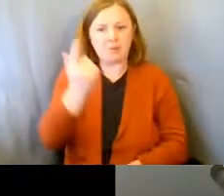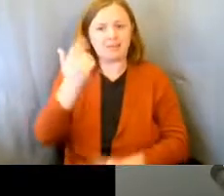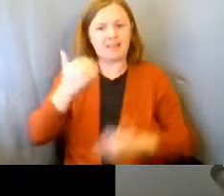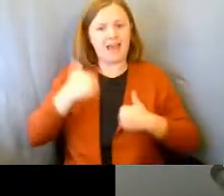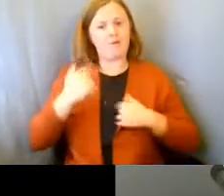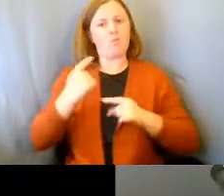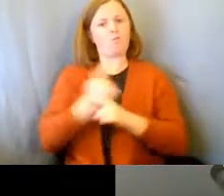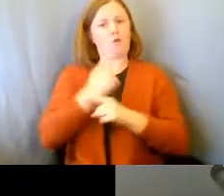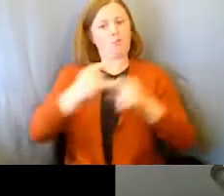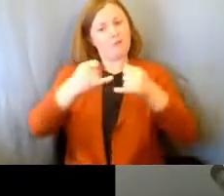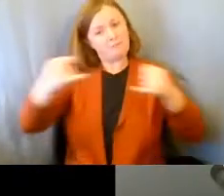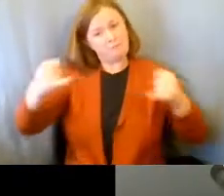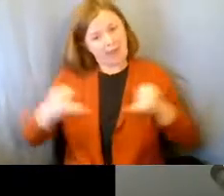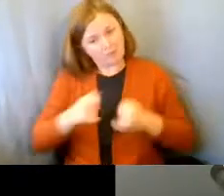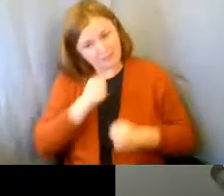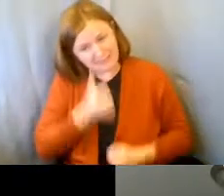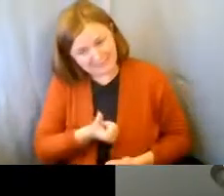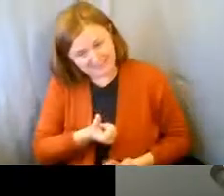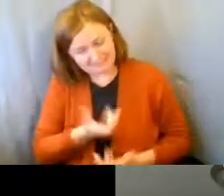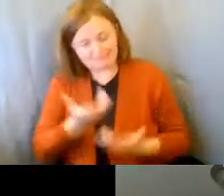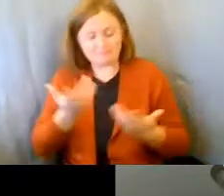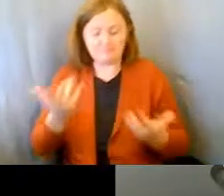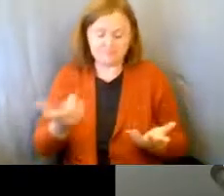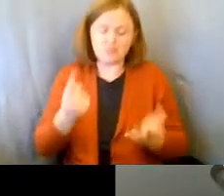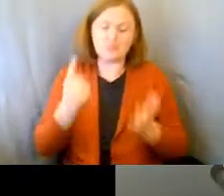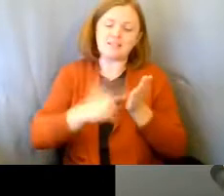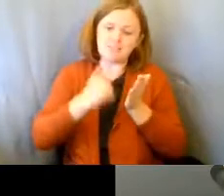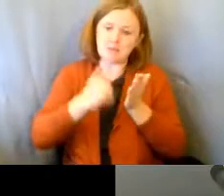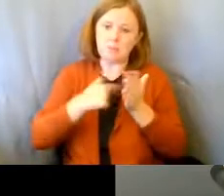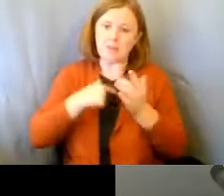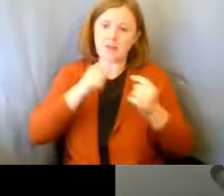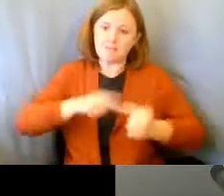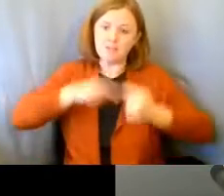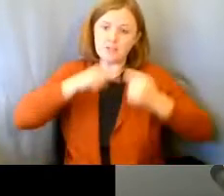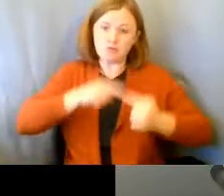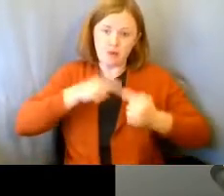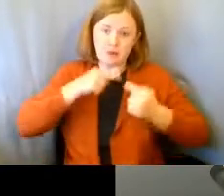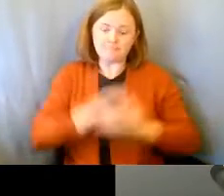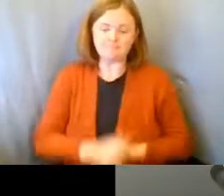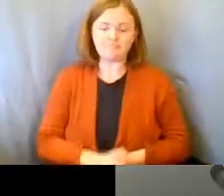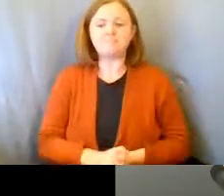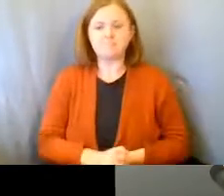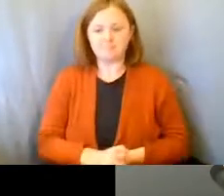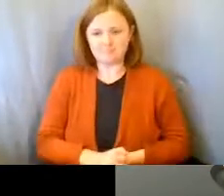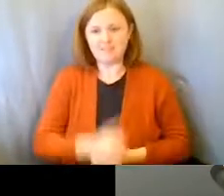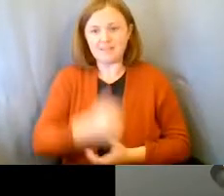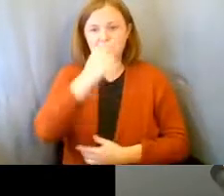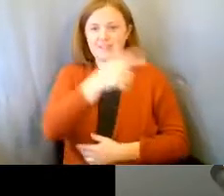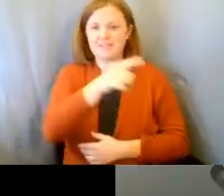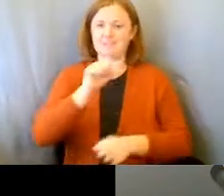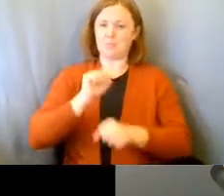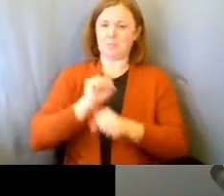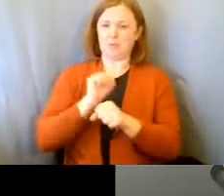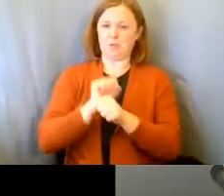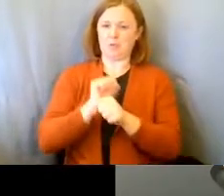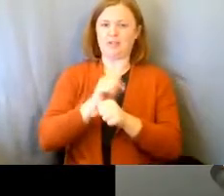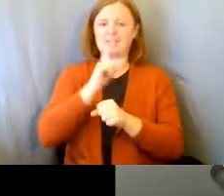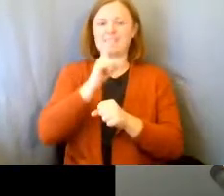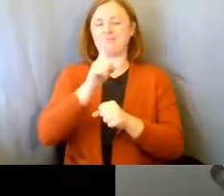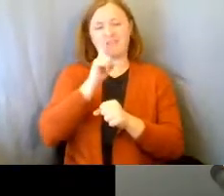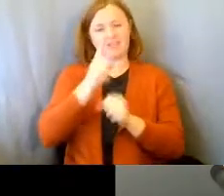appropriate boundaries. So, that's something that we've really been struggling with. And because employment, for him, it's all about